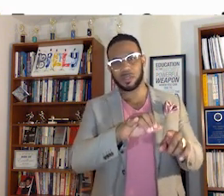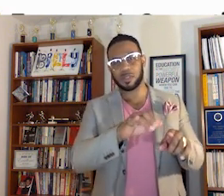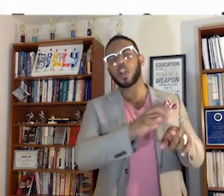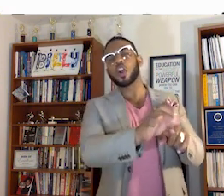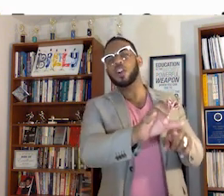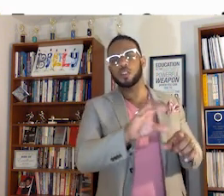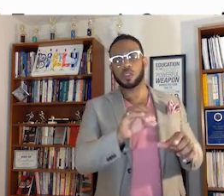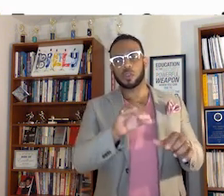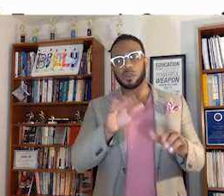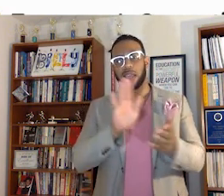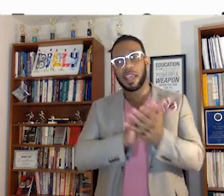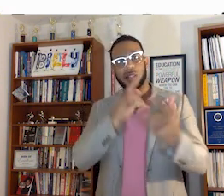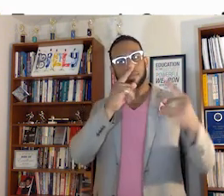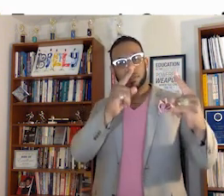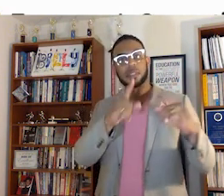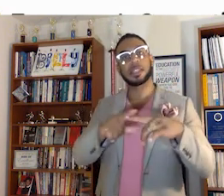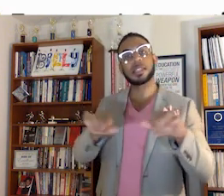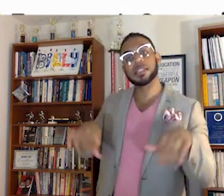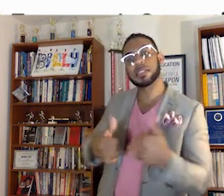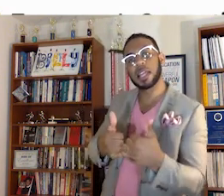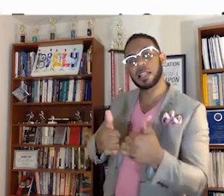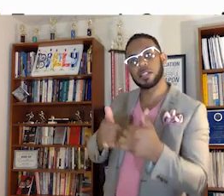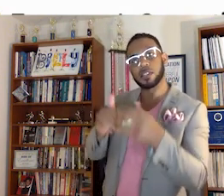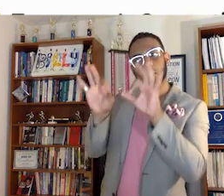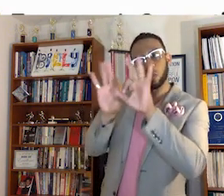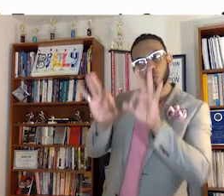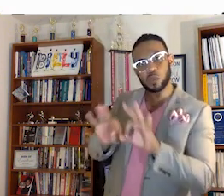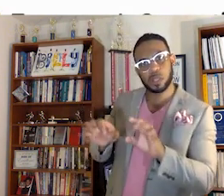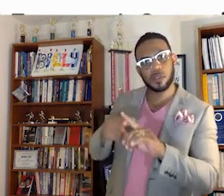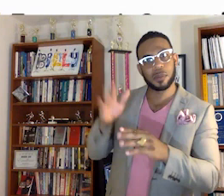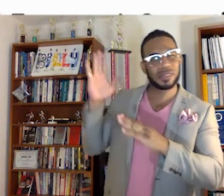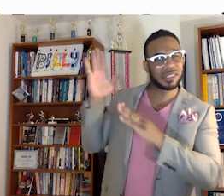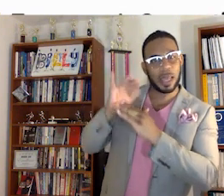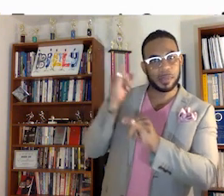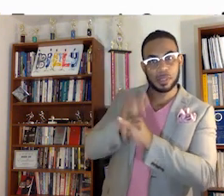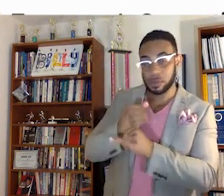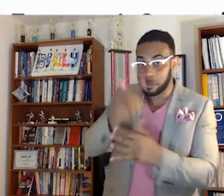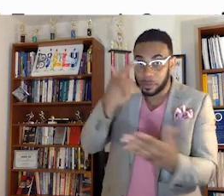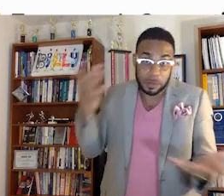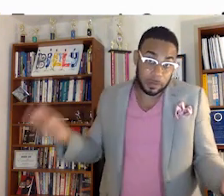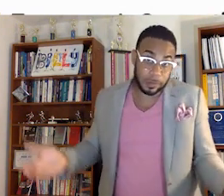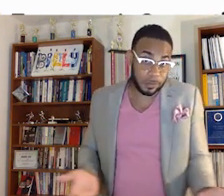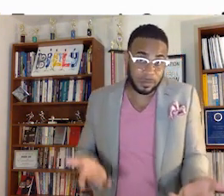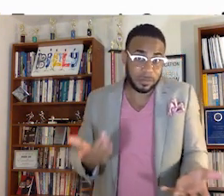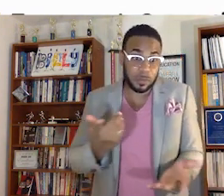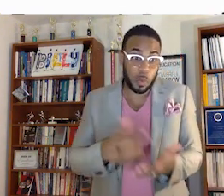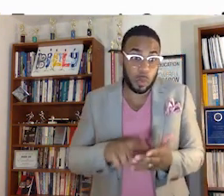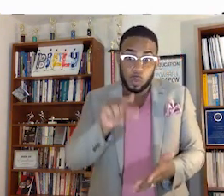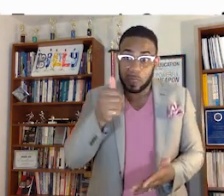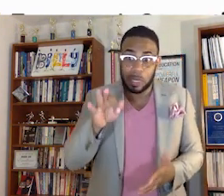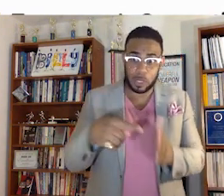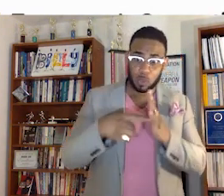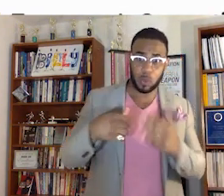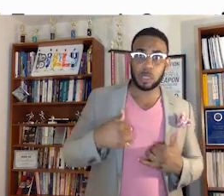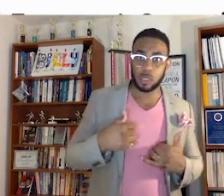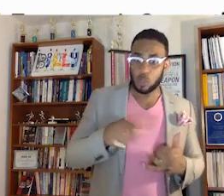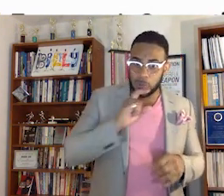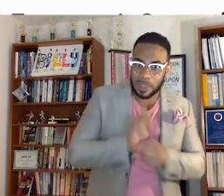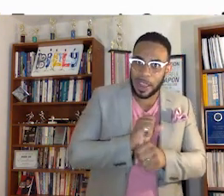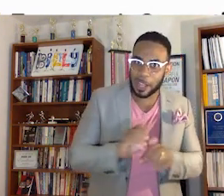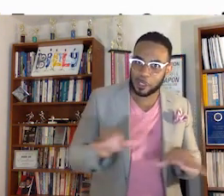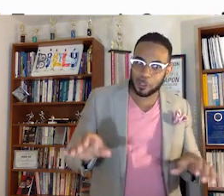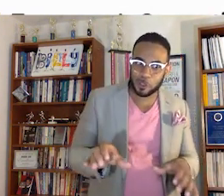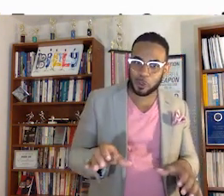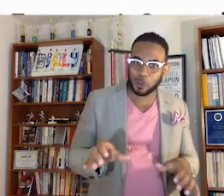challenge degrees from top institutes. Because what the 2019 show was that you can actually